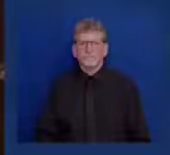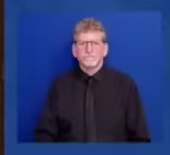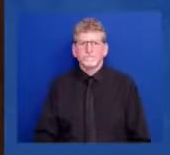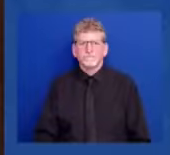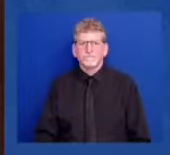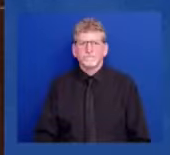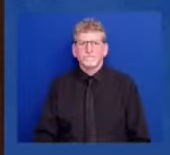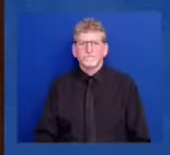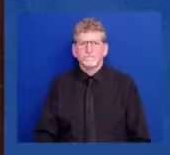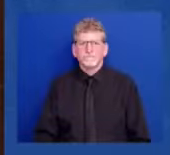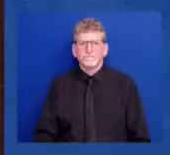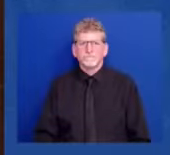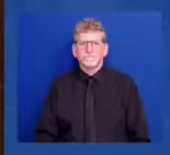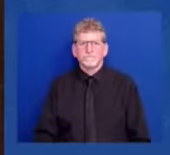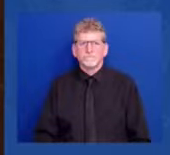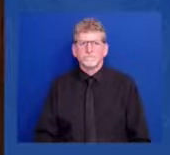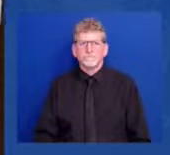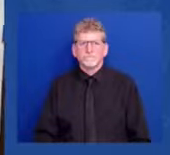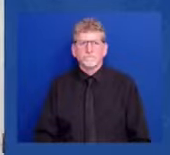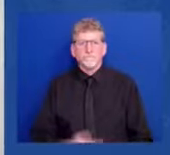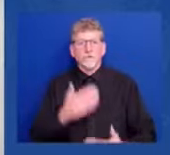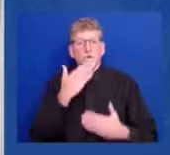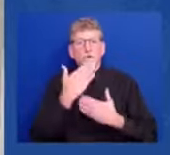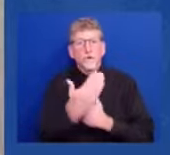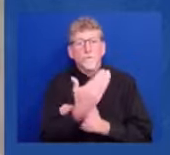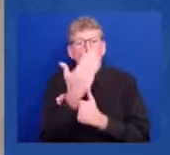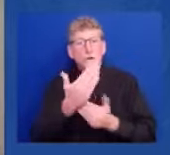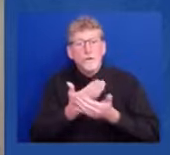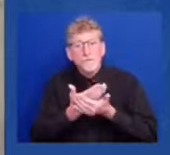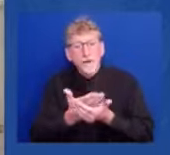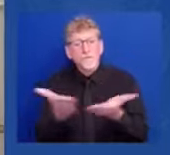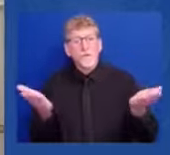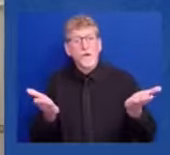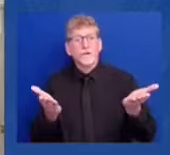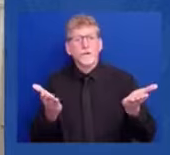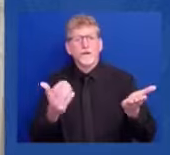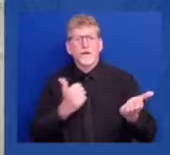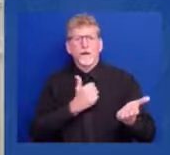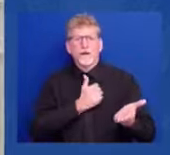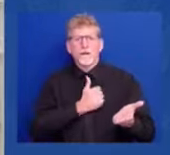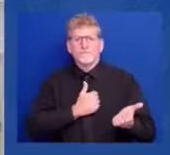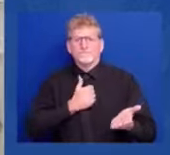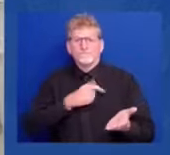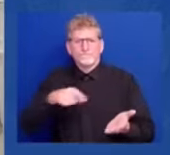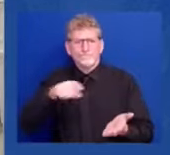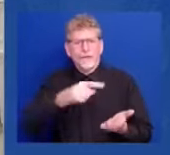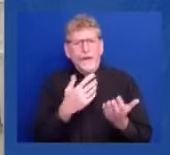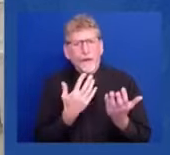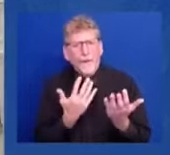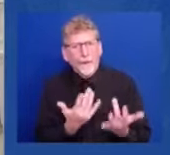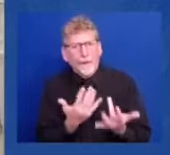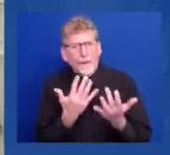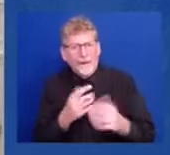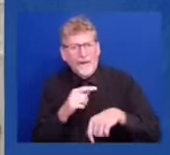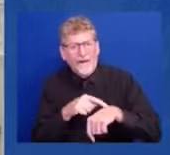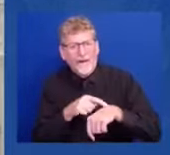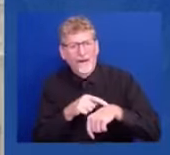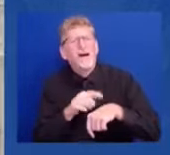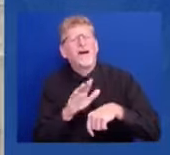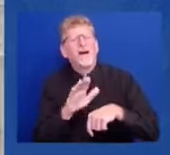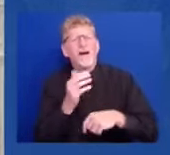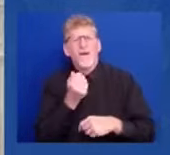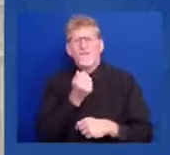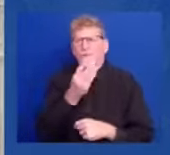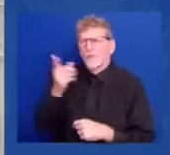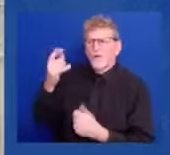The morning, folks. Sorry to keep you waiting. How was it? A couple phone calls. Today, I'm announcing the United States is targeting the main